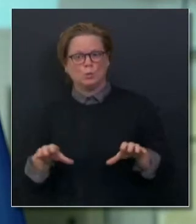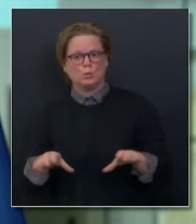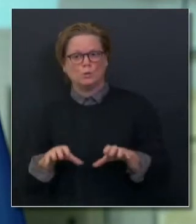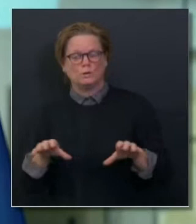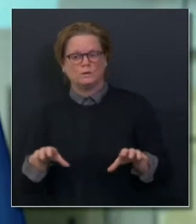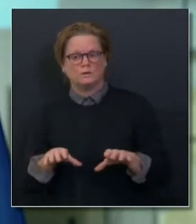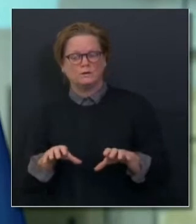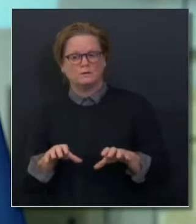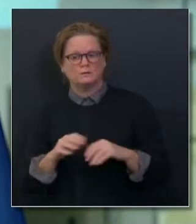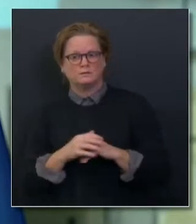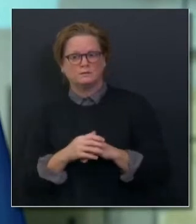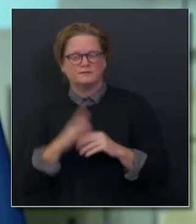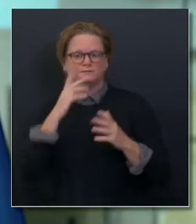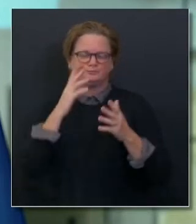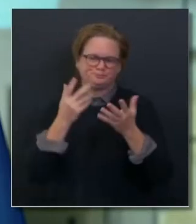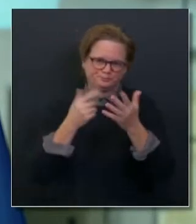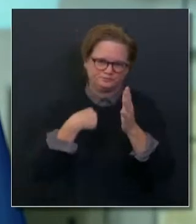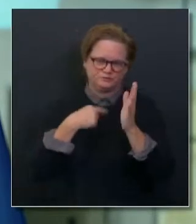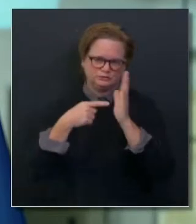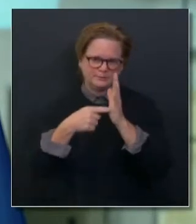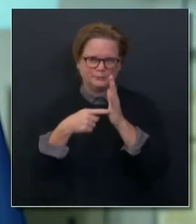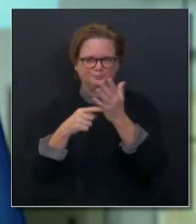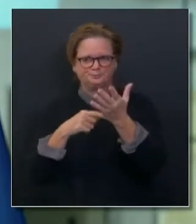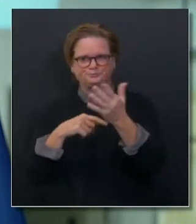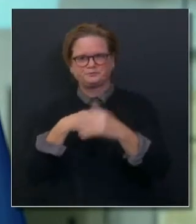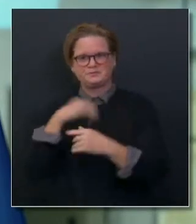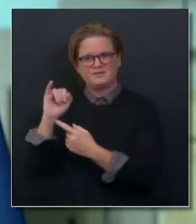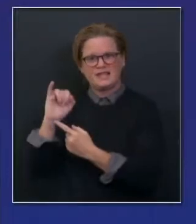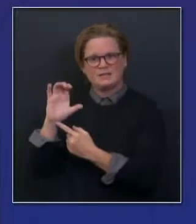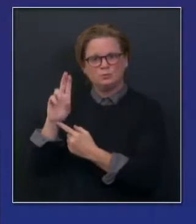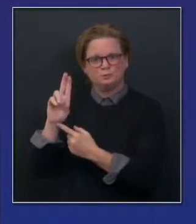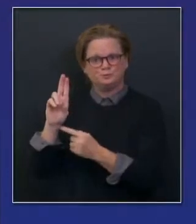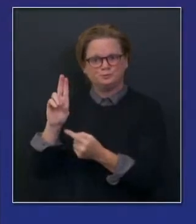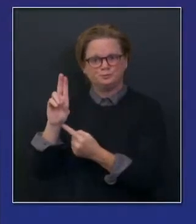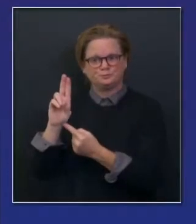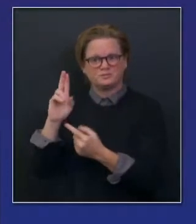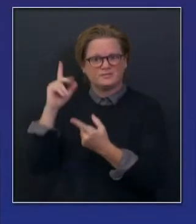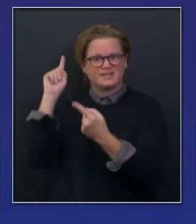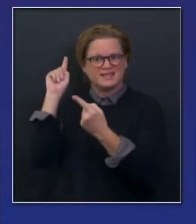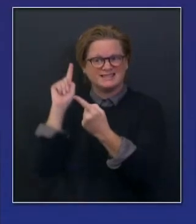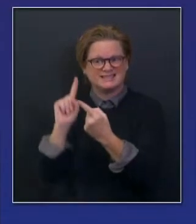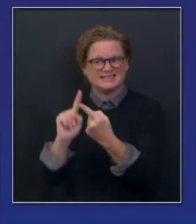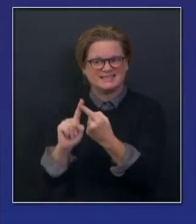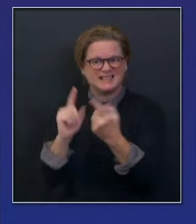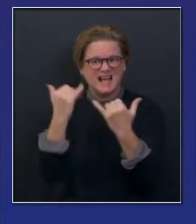ago, particularly as it relates to regions and ICU capacity, I hope we put this slide back up,